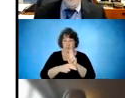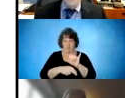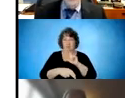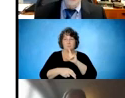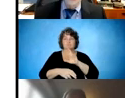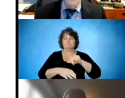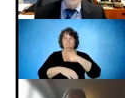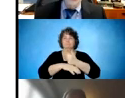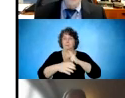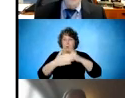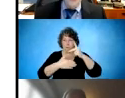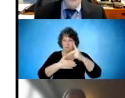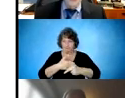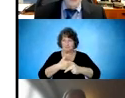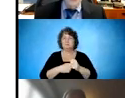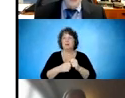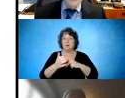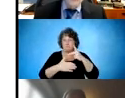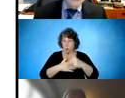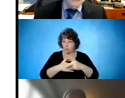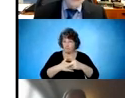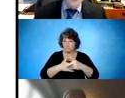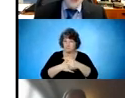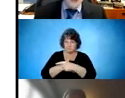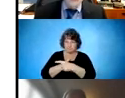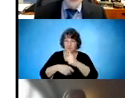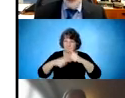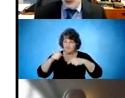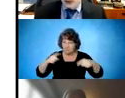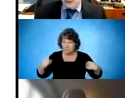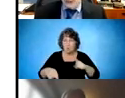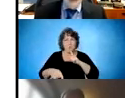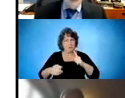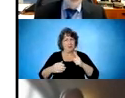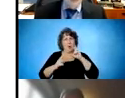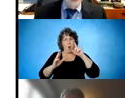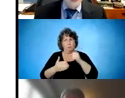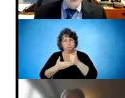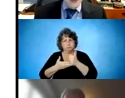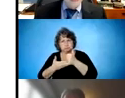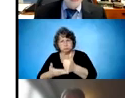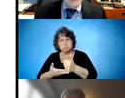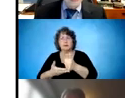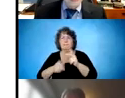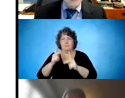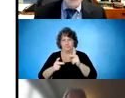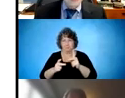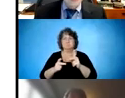we have that we hope will serve the people that need that help for us. Next slide.